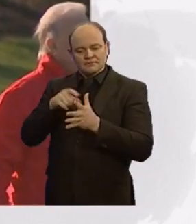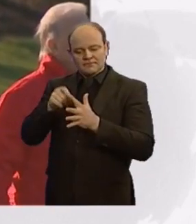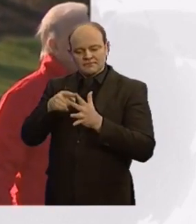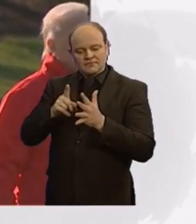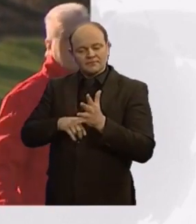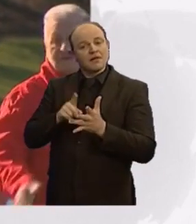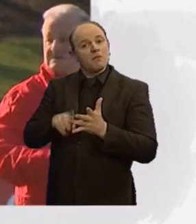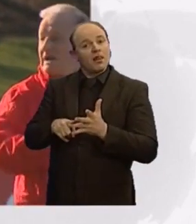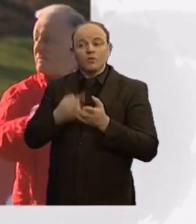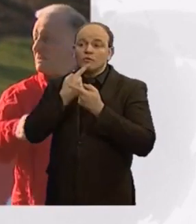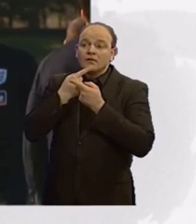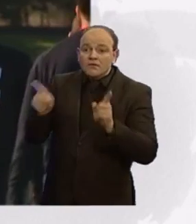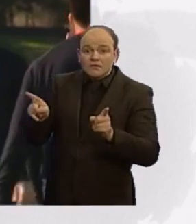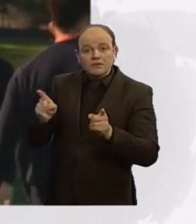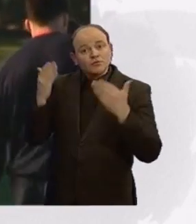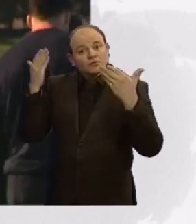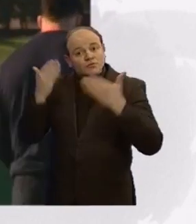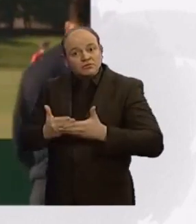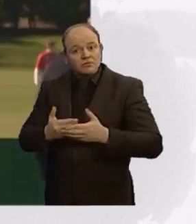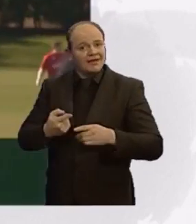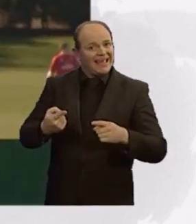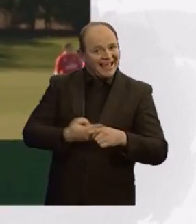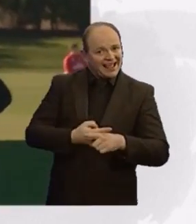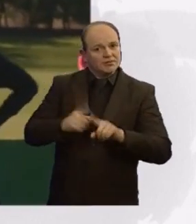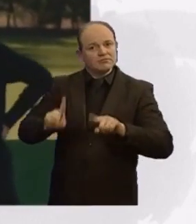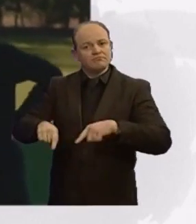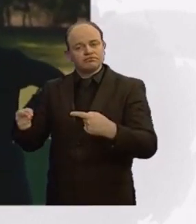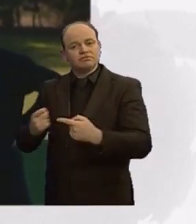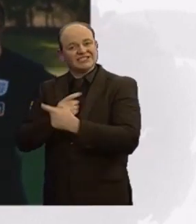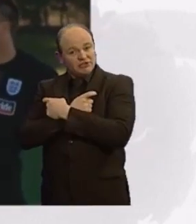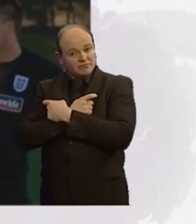boo John Terry in their match against Egypt tonight at Wembley.